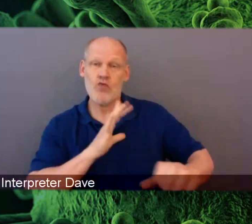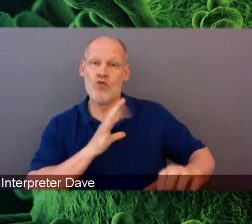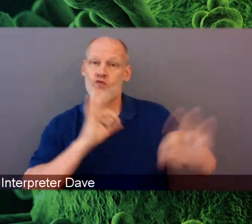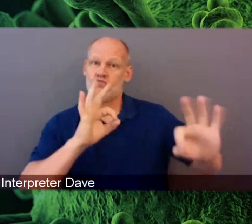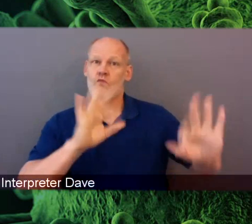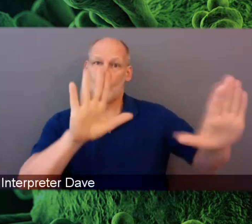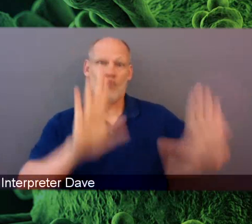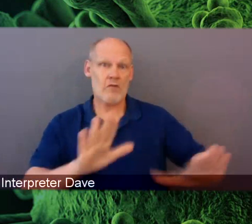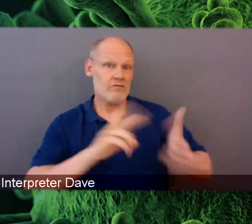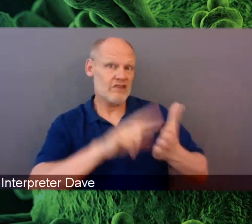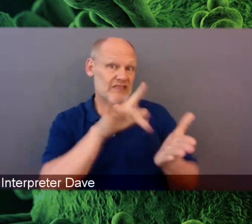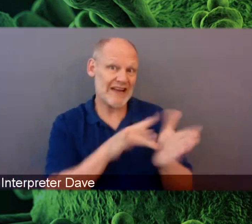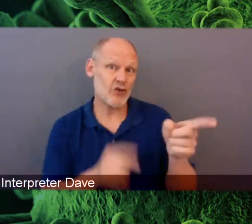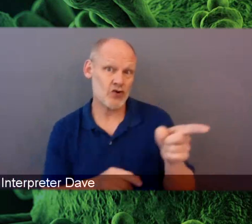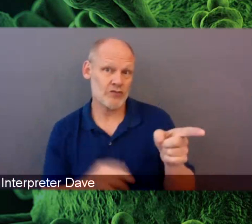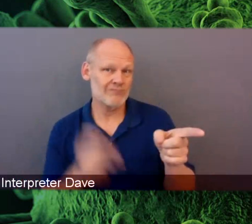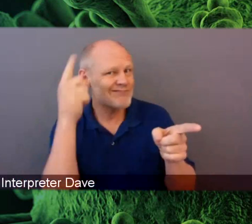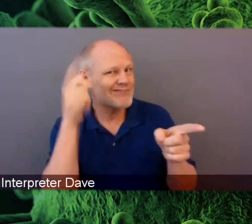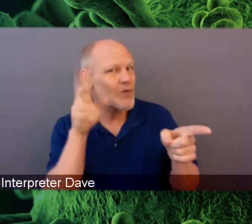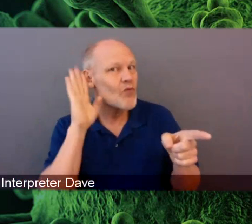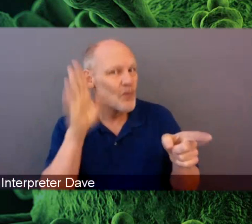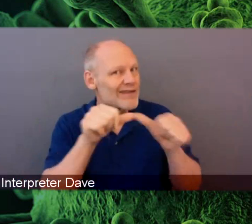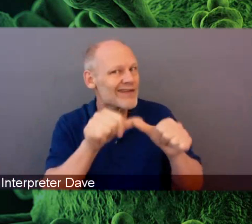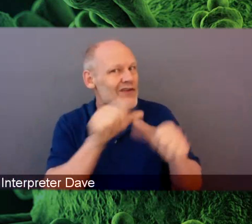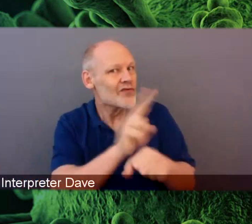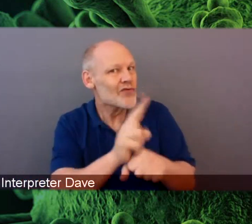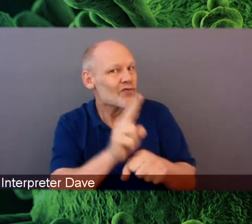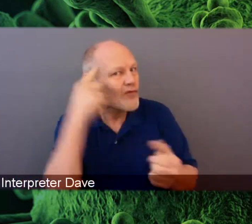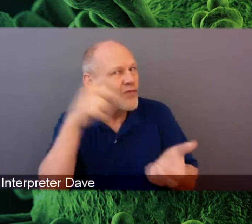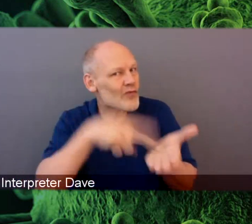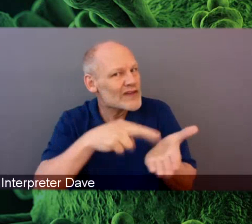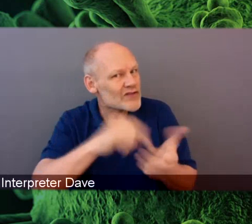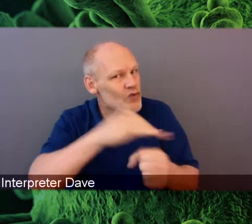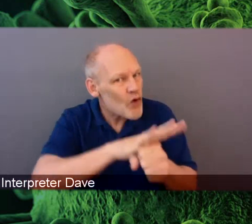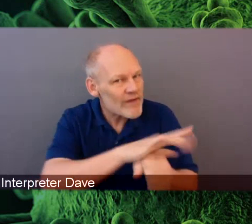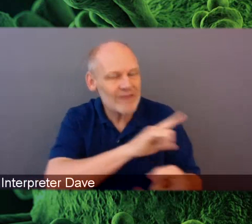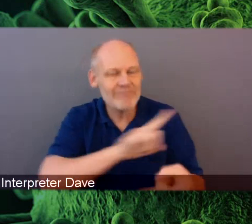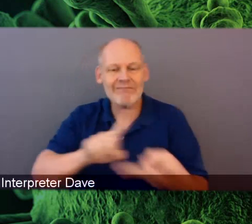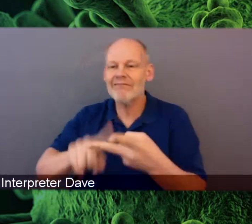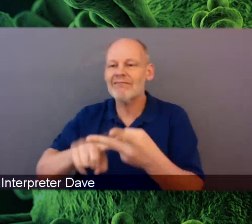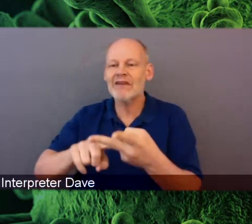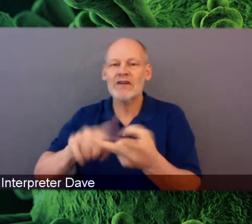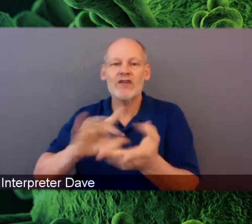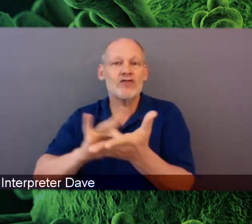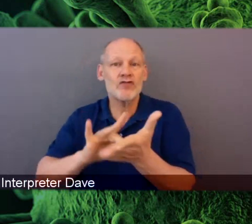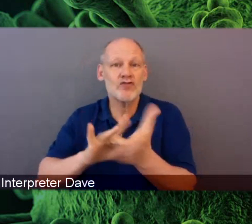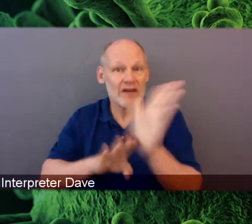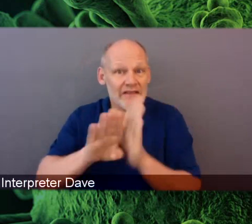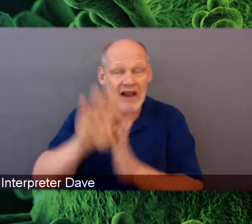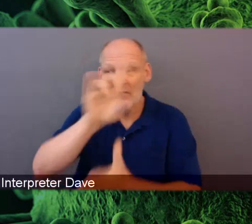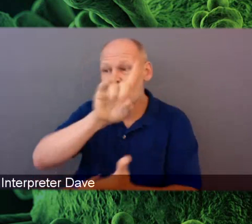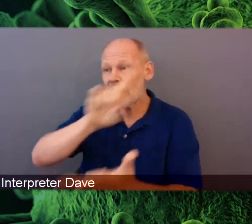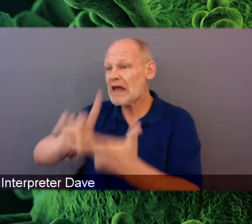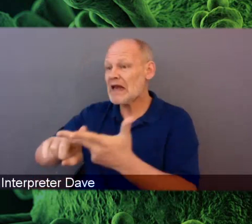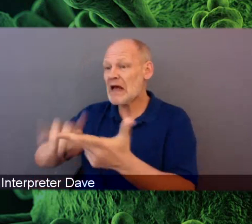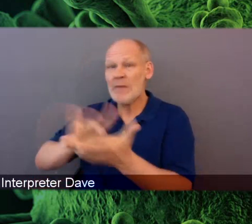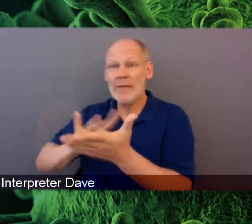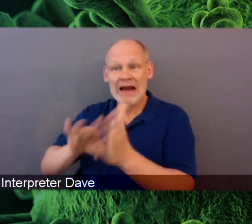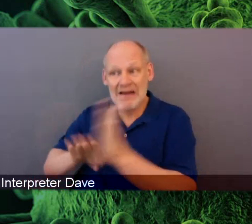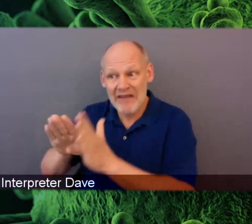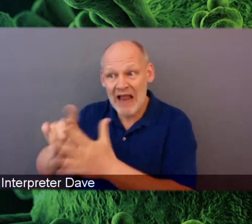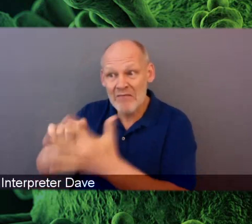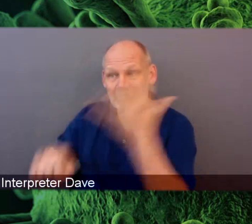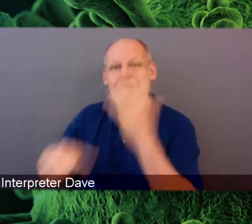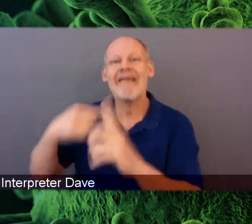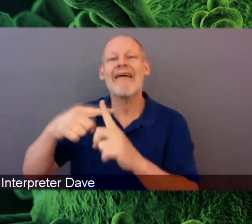we're going to use, continue to use for COVID, continue to use for drug development, vaccine development, and monoclonal antibody development at this